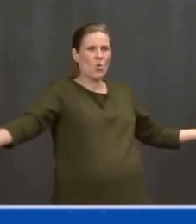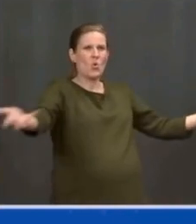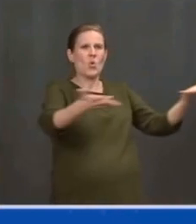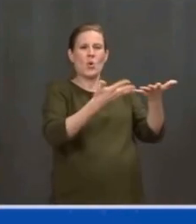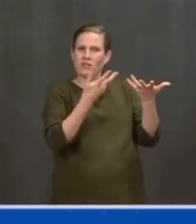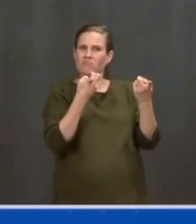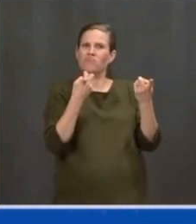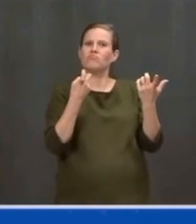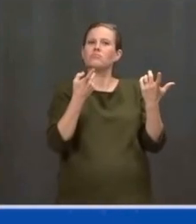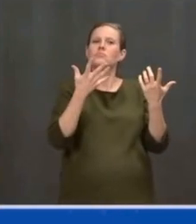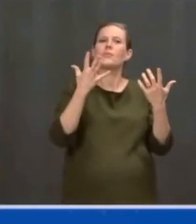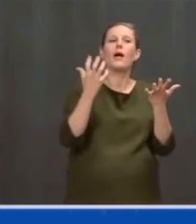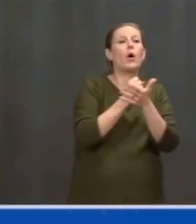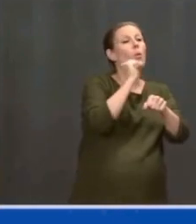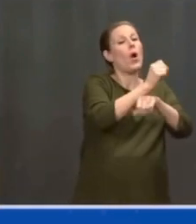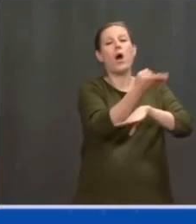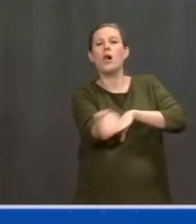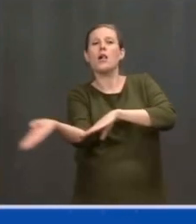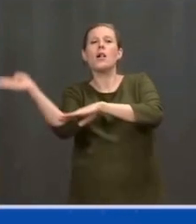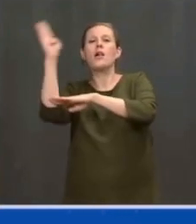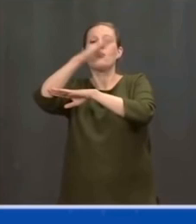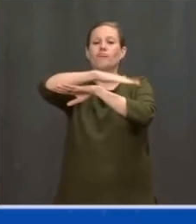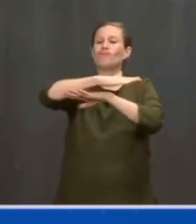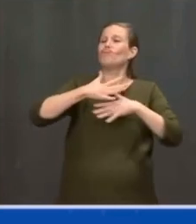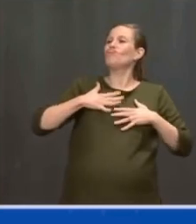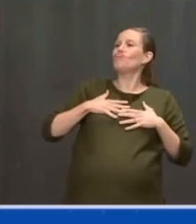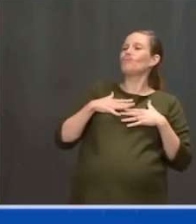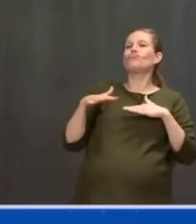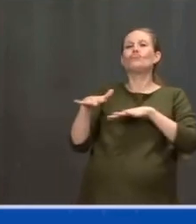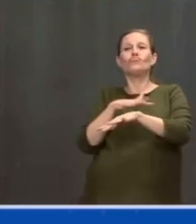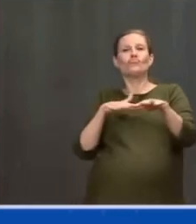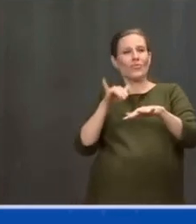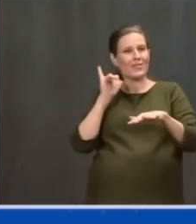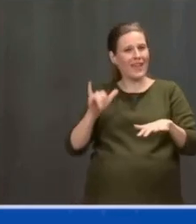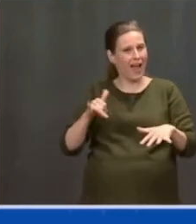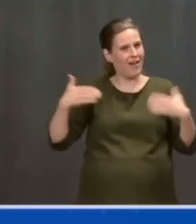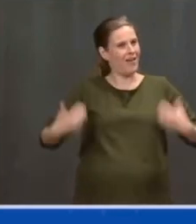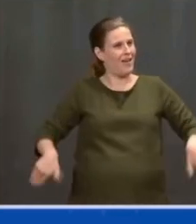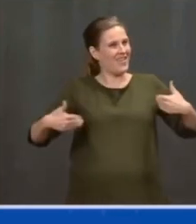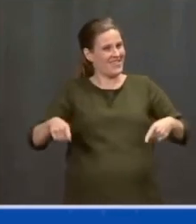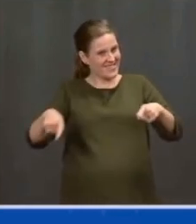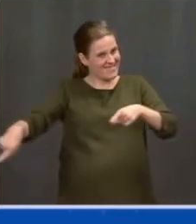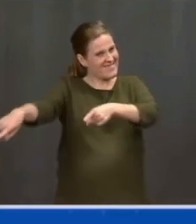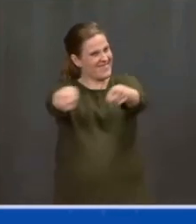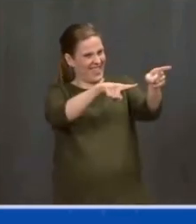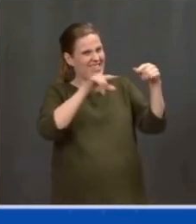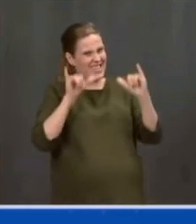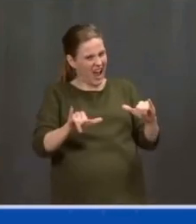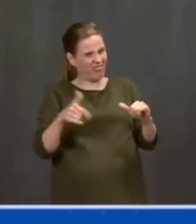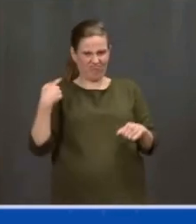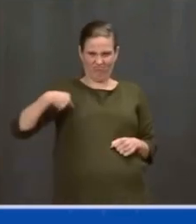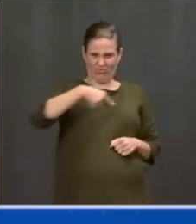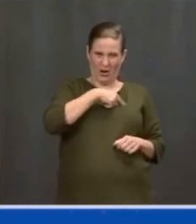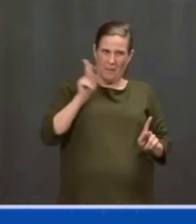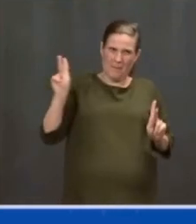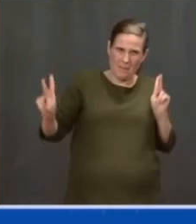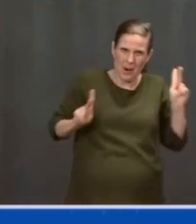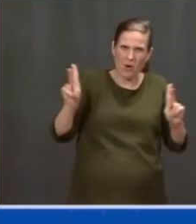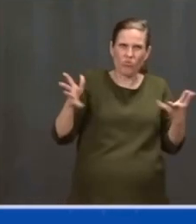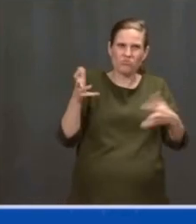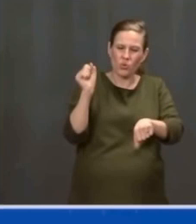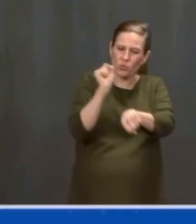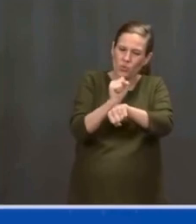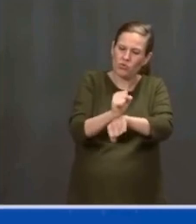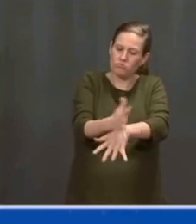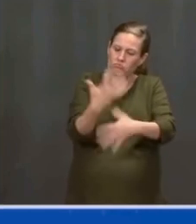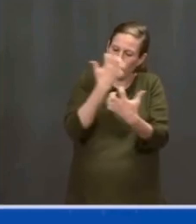Ordinary Americans doing extraordinary things. People who break their necks every day for their families and the country